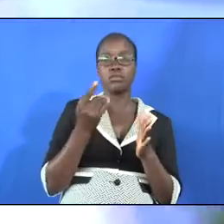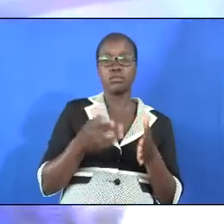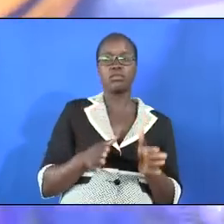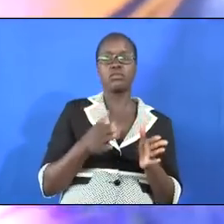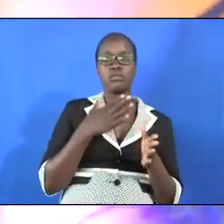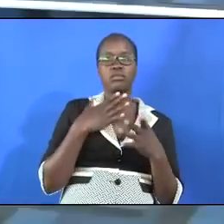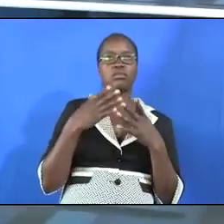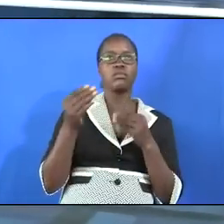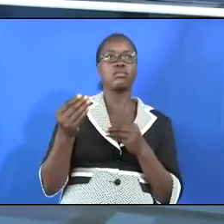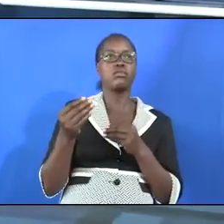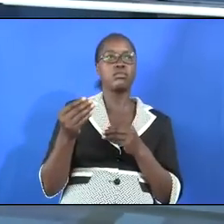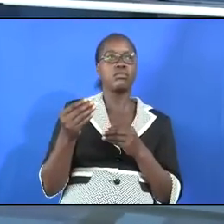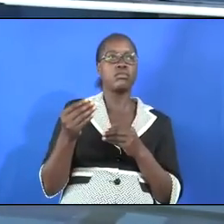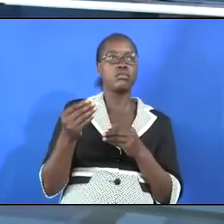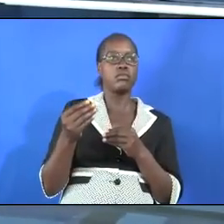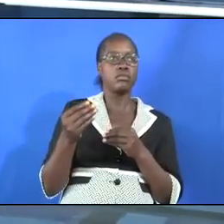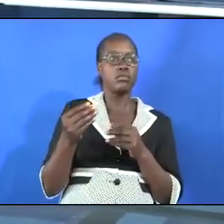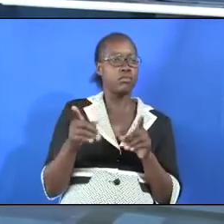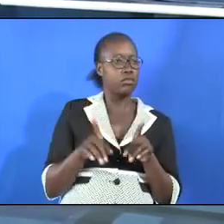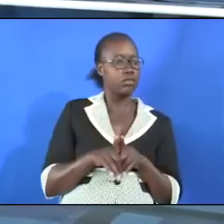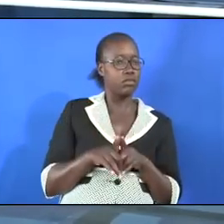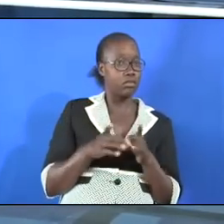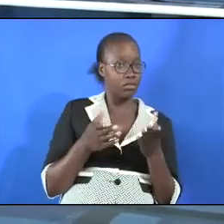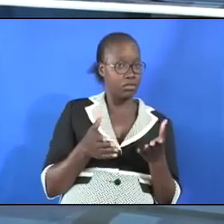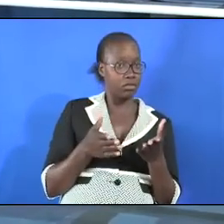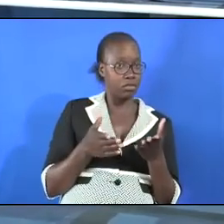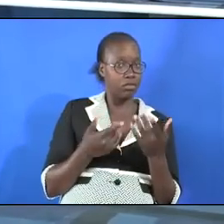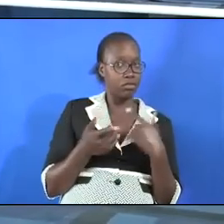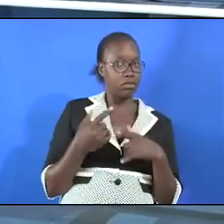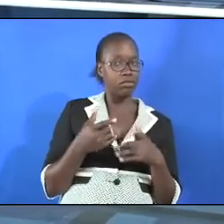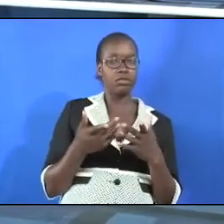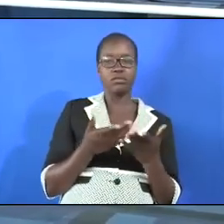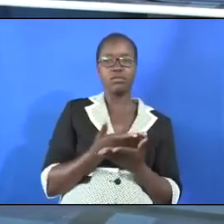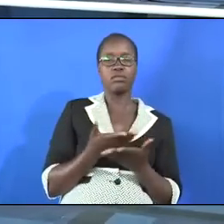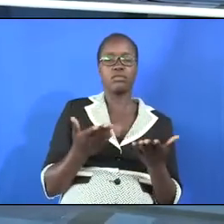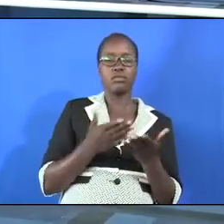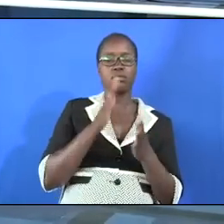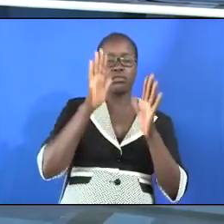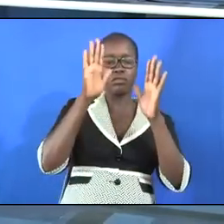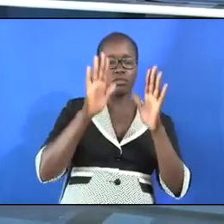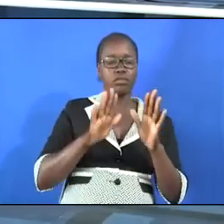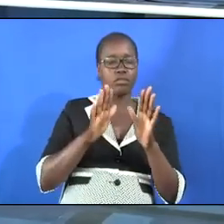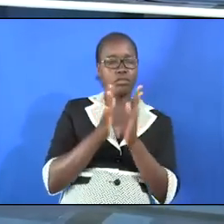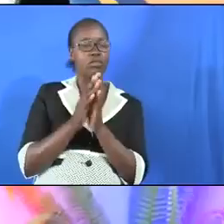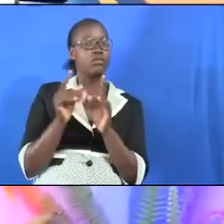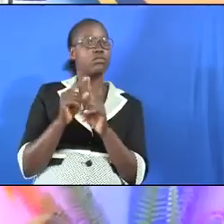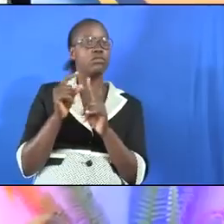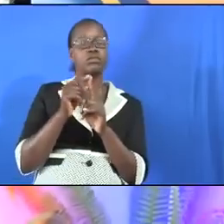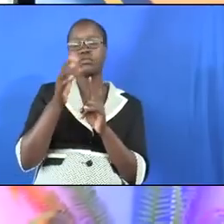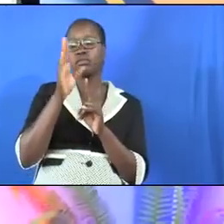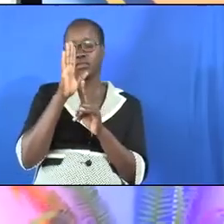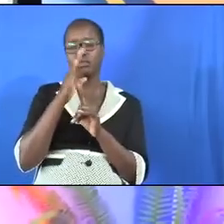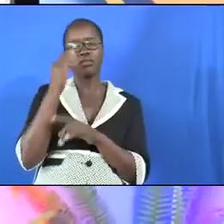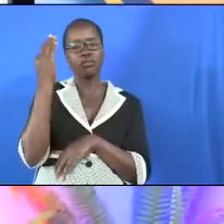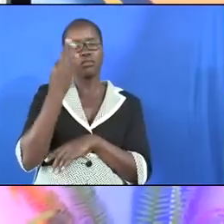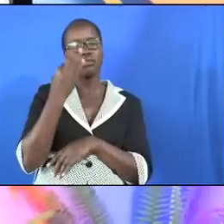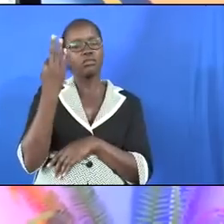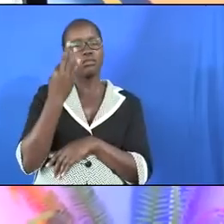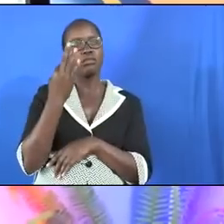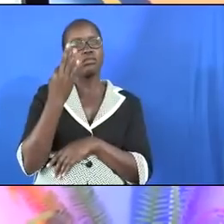I want to go and you are here and you have come for this evangelistic campaign and the word of God will be preached